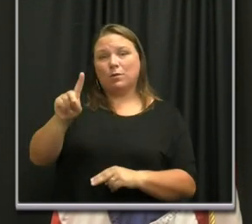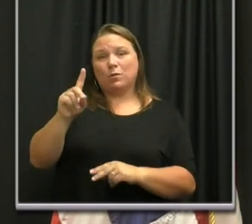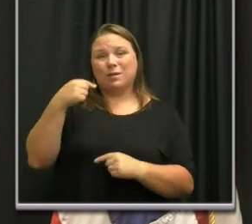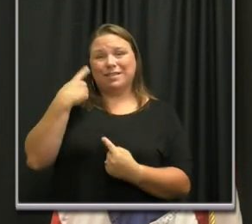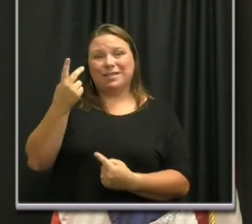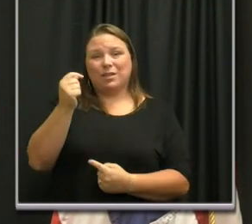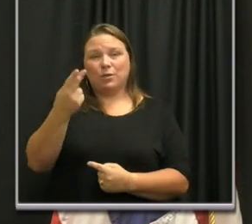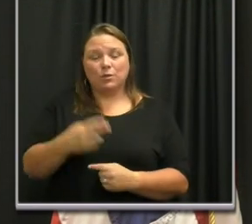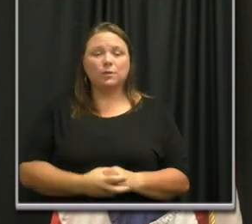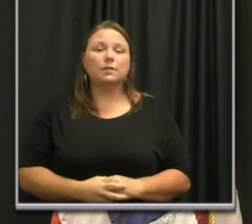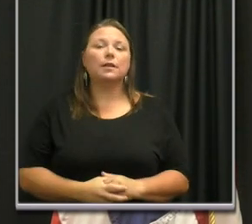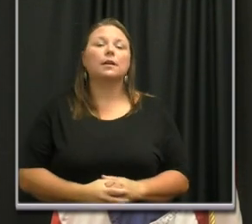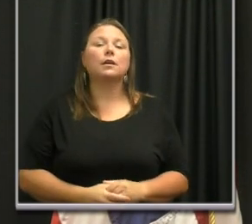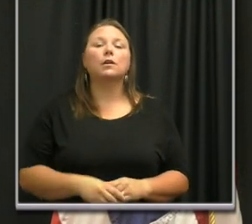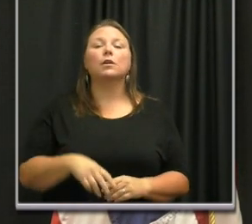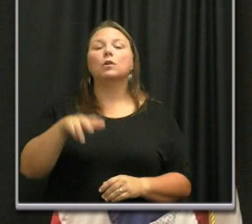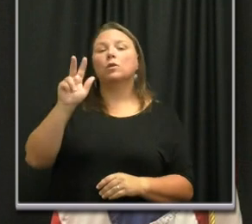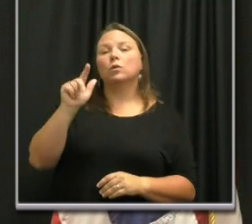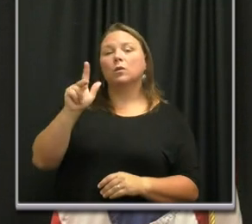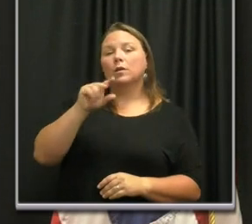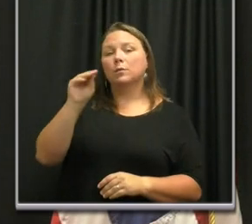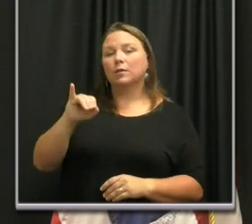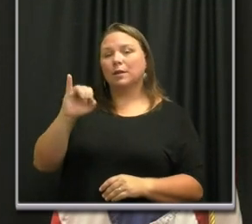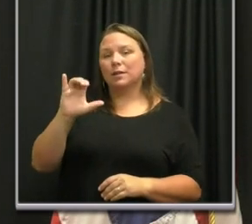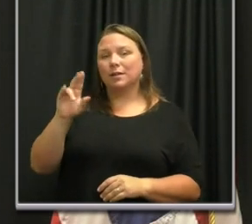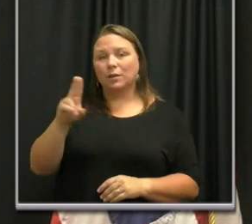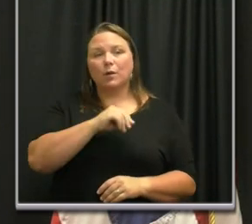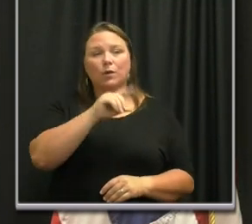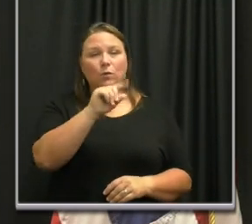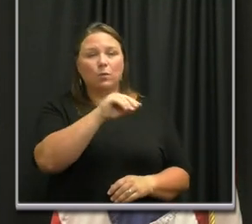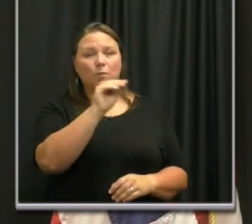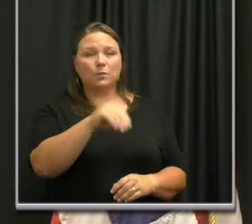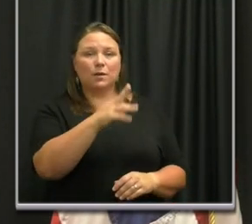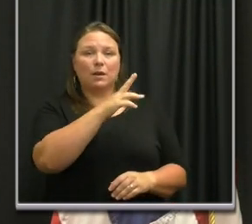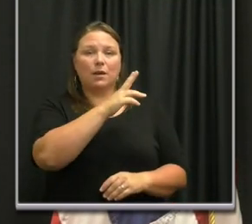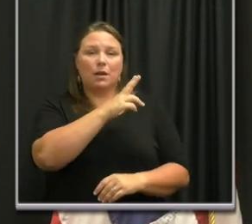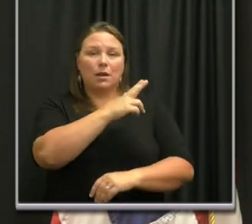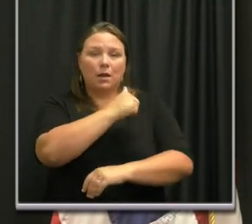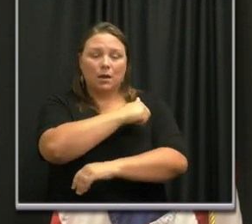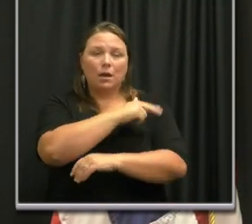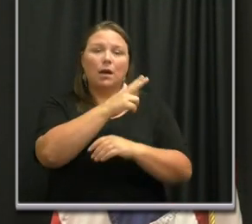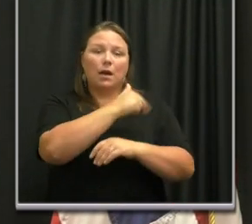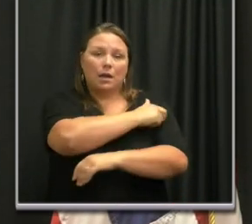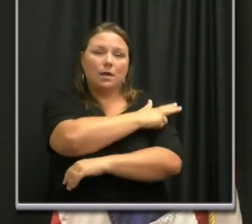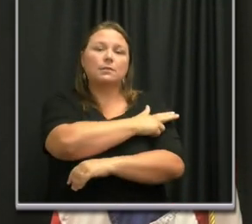23% of ICU beds in our region as well as 20% of hospital beds are currently available.